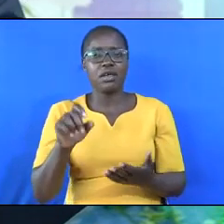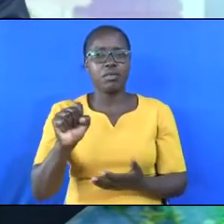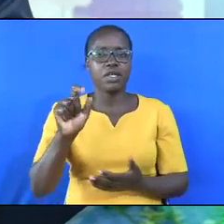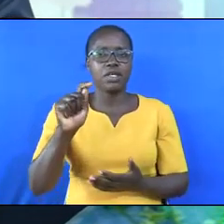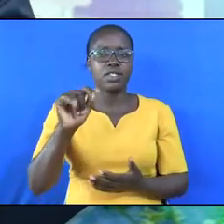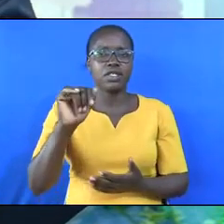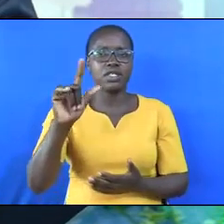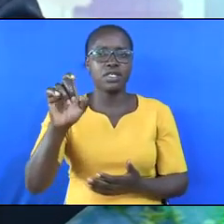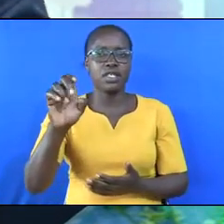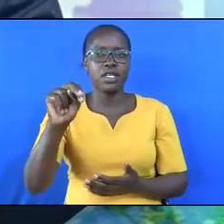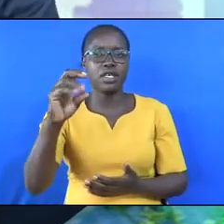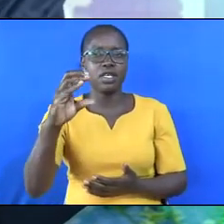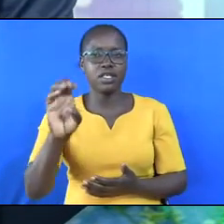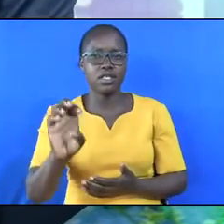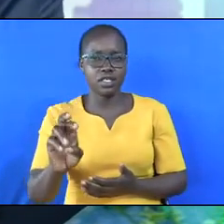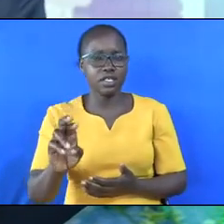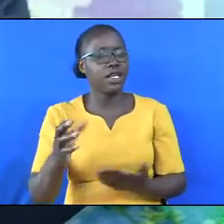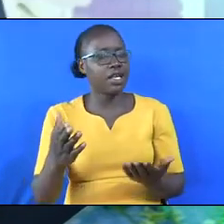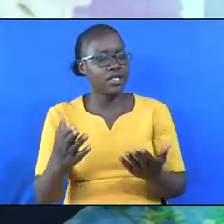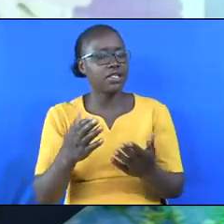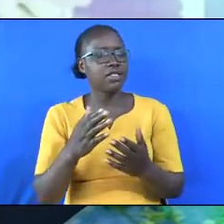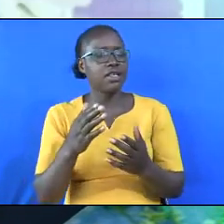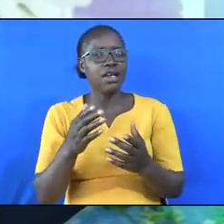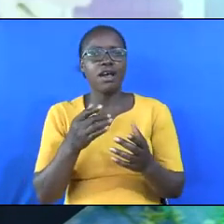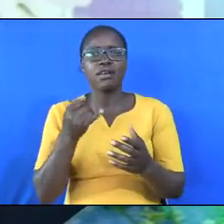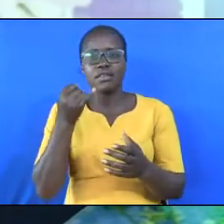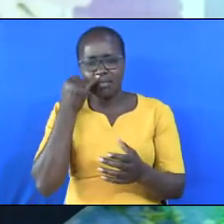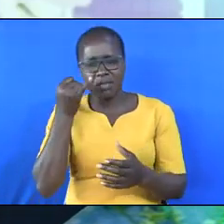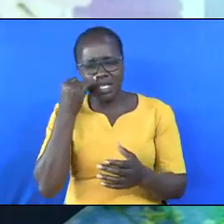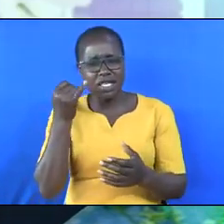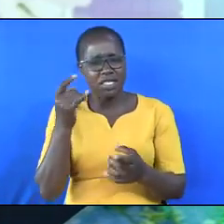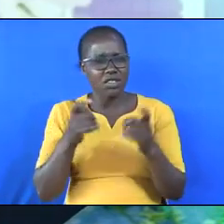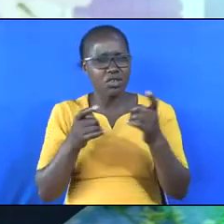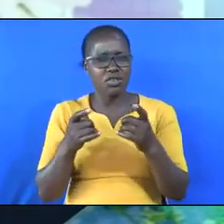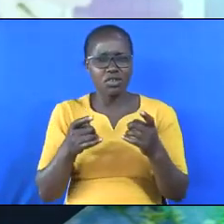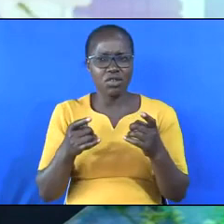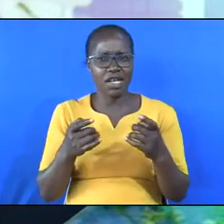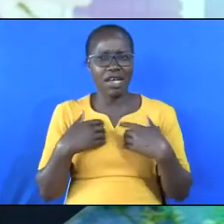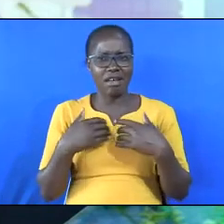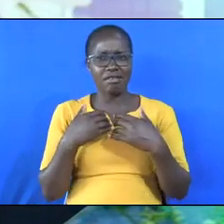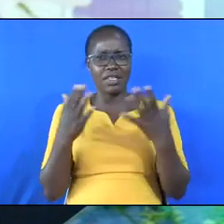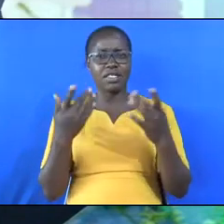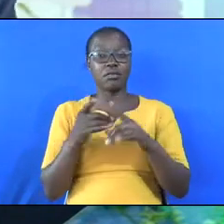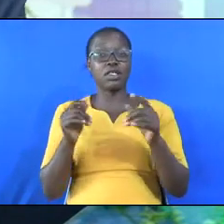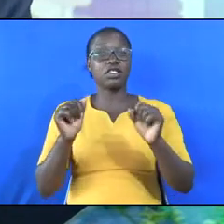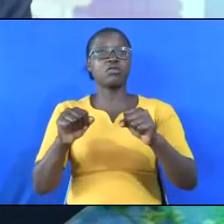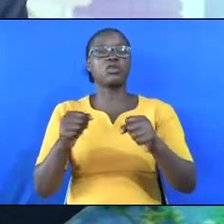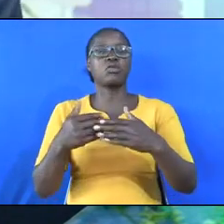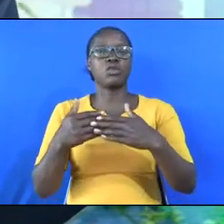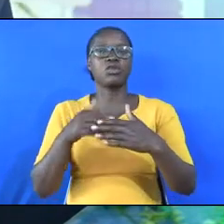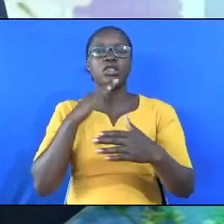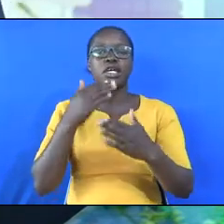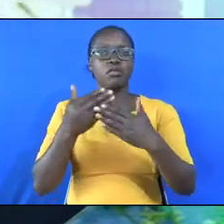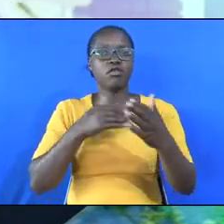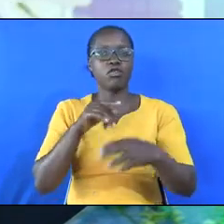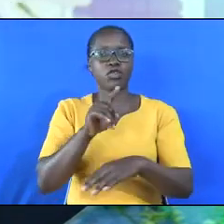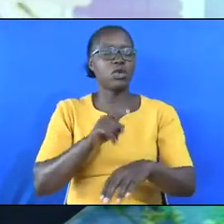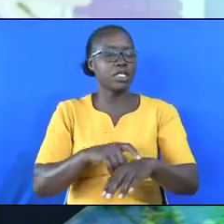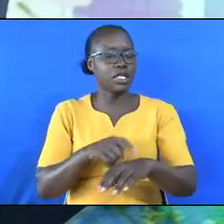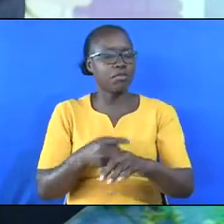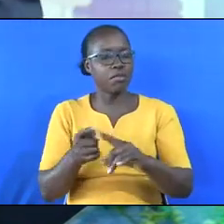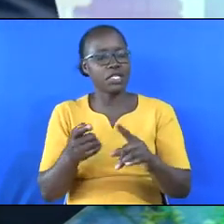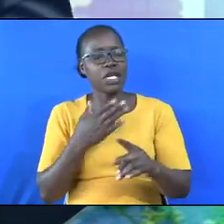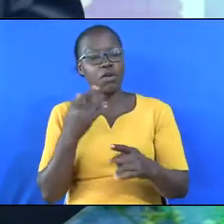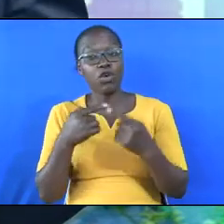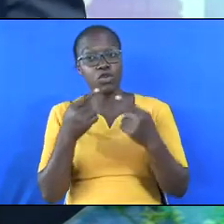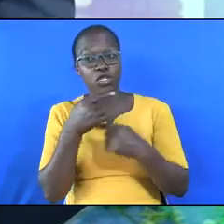floods, and so forth. Those ones you have no control over. But it is possible to die before your time. But I